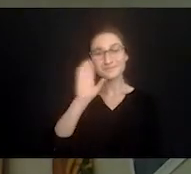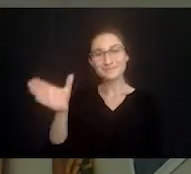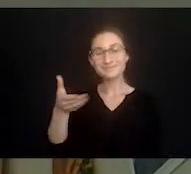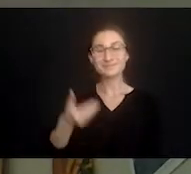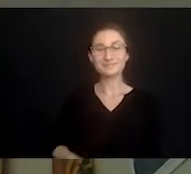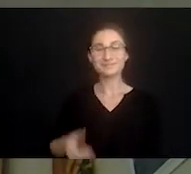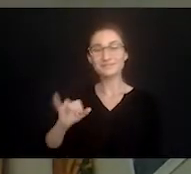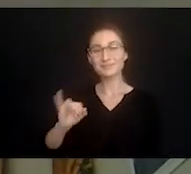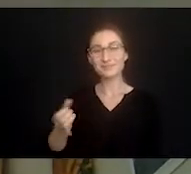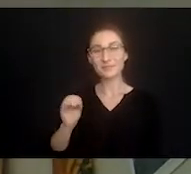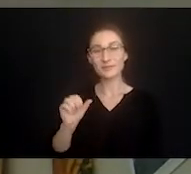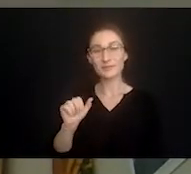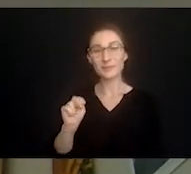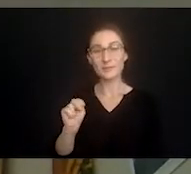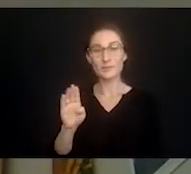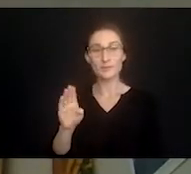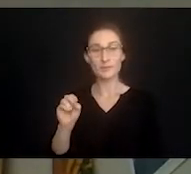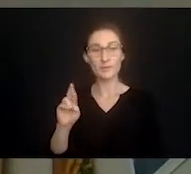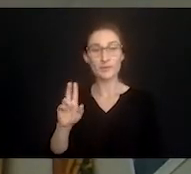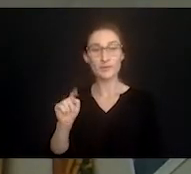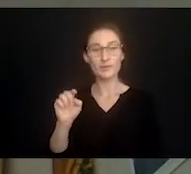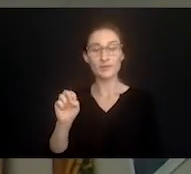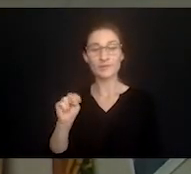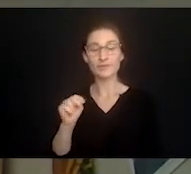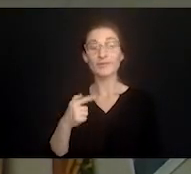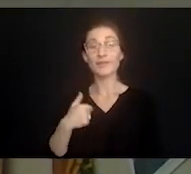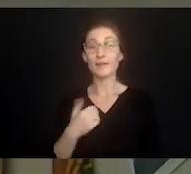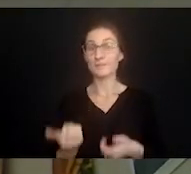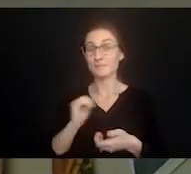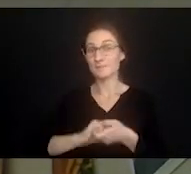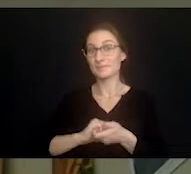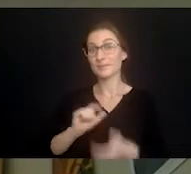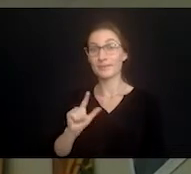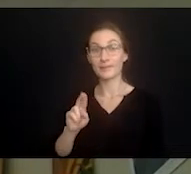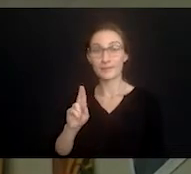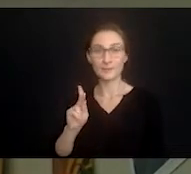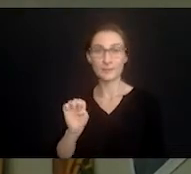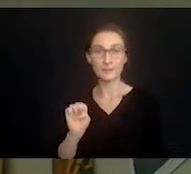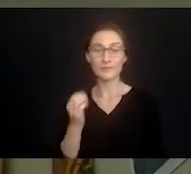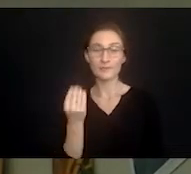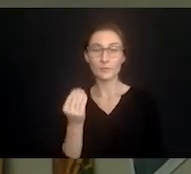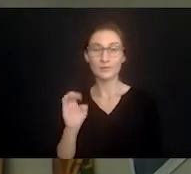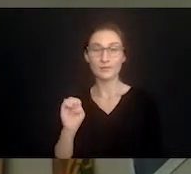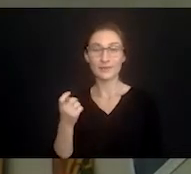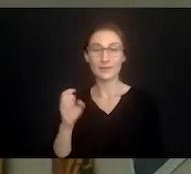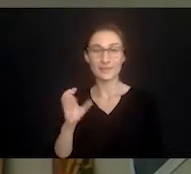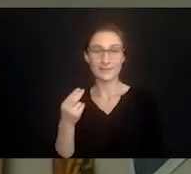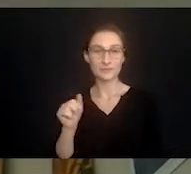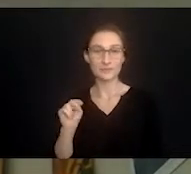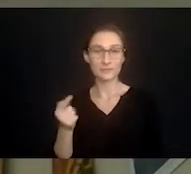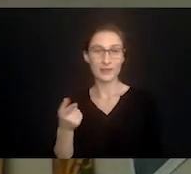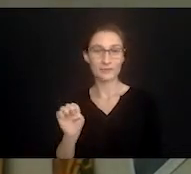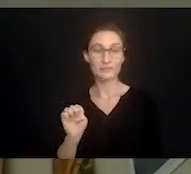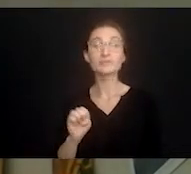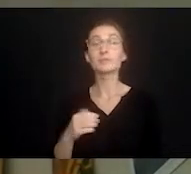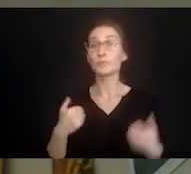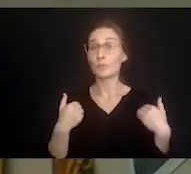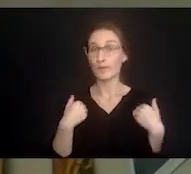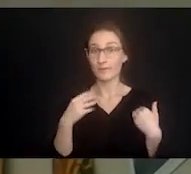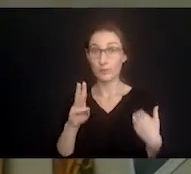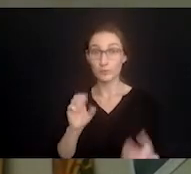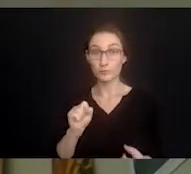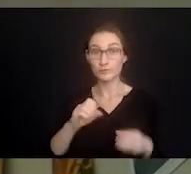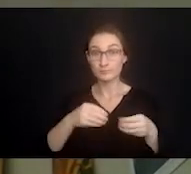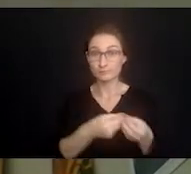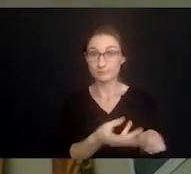Hello, my name is Joan Borton and I work with Luke 14 Exchange. There are handouts that go along with this workshop,